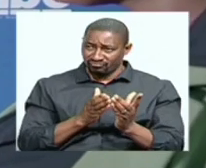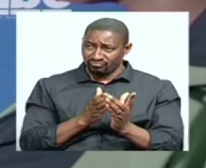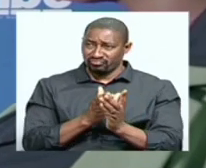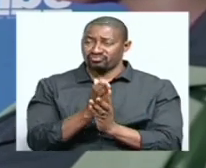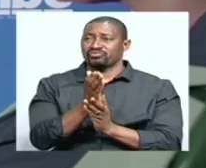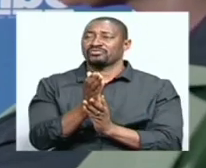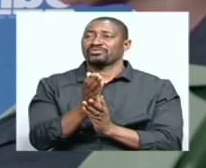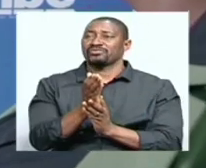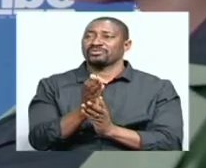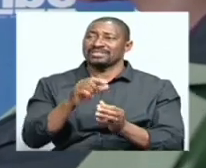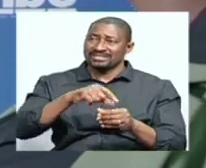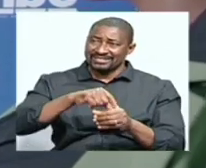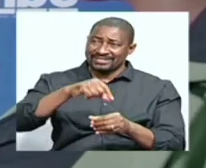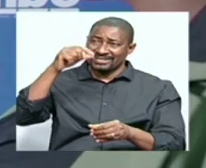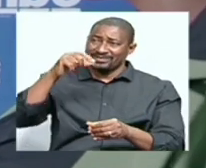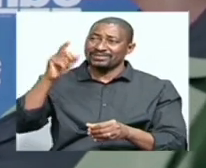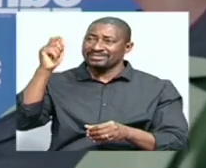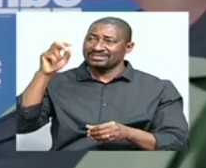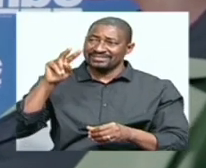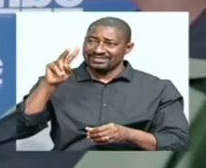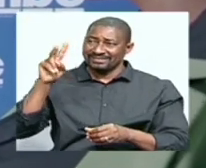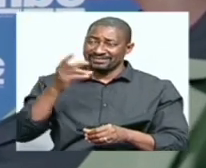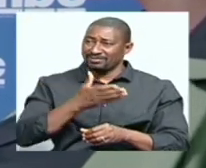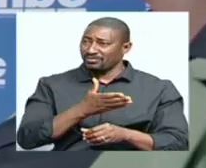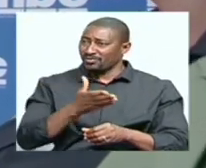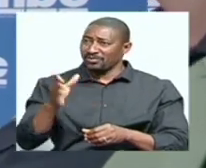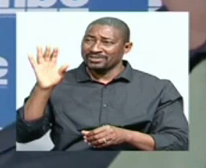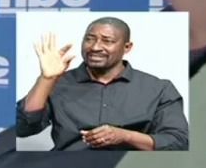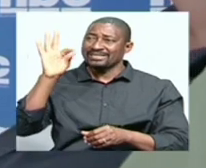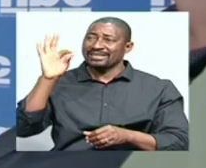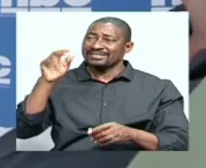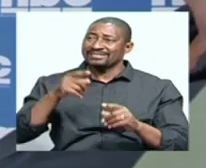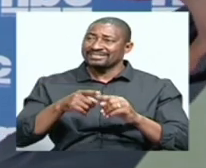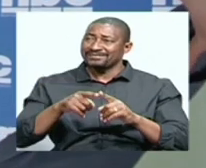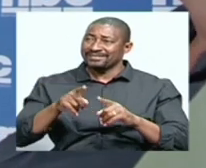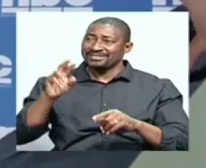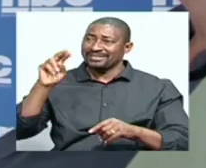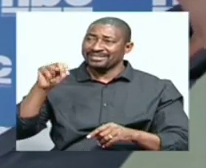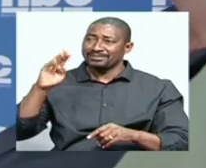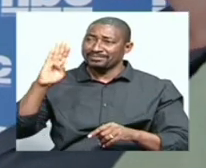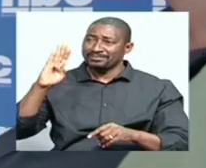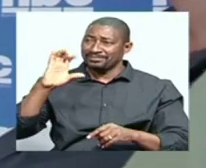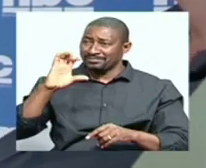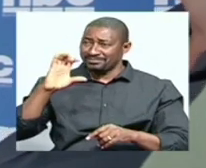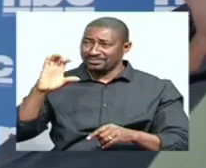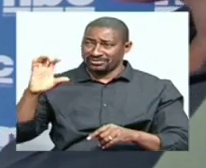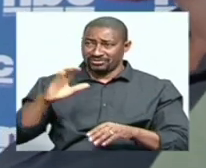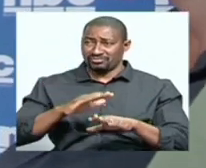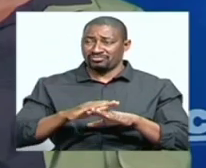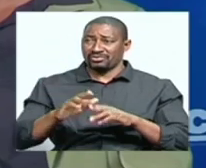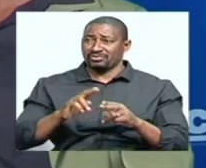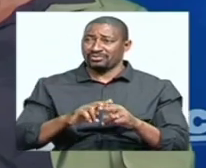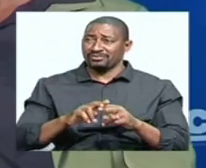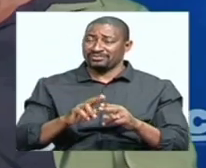and of late, our online platforms as well. So it's quite a powerful platform. If you don't advertise, you will